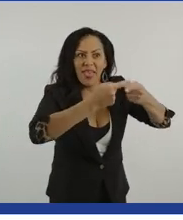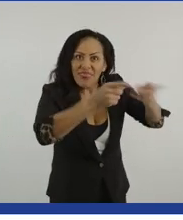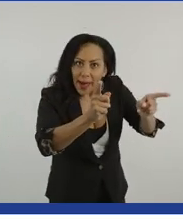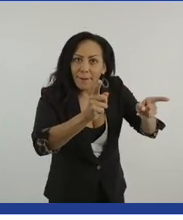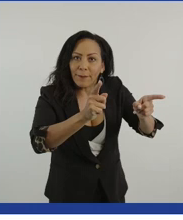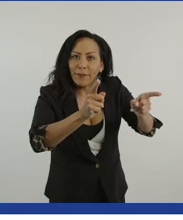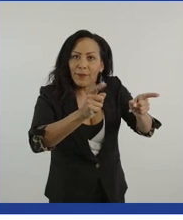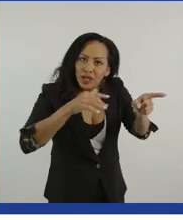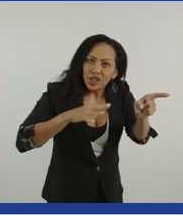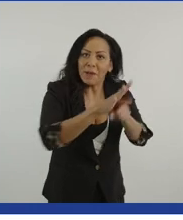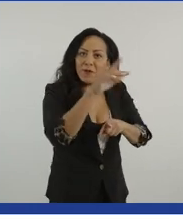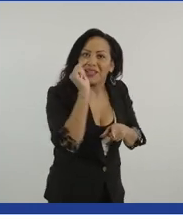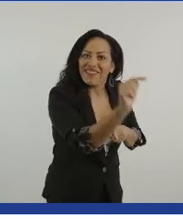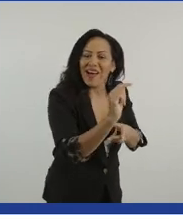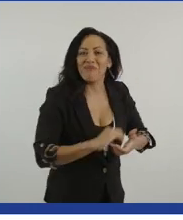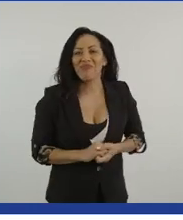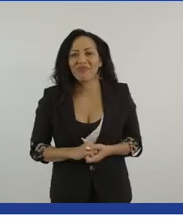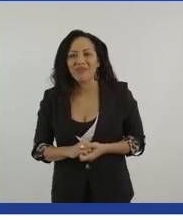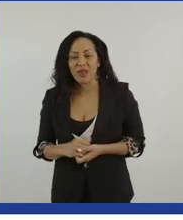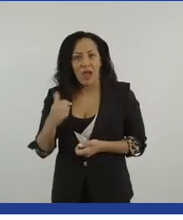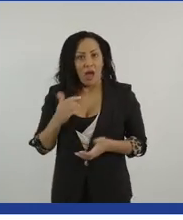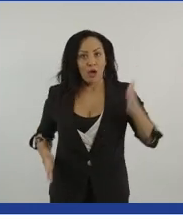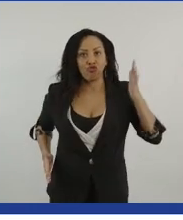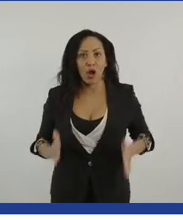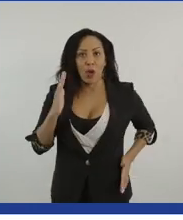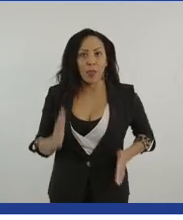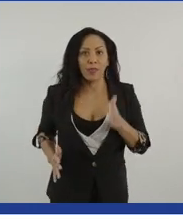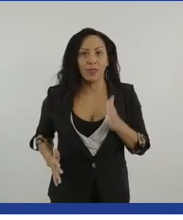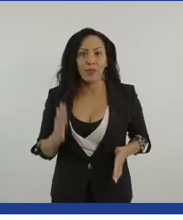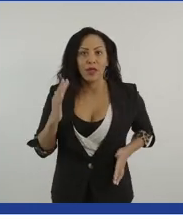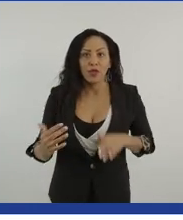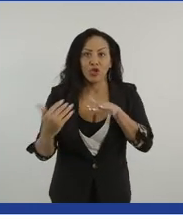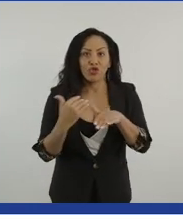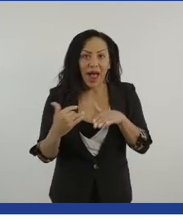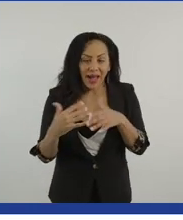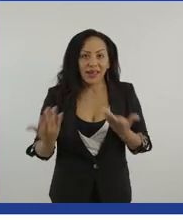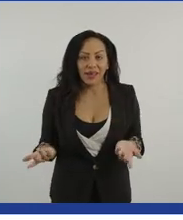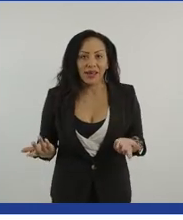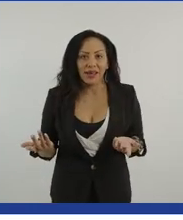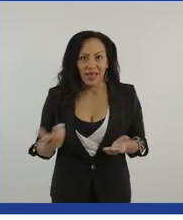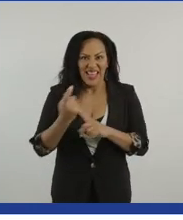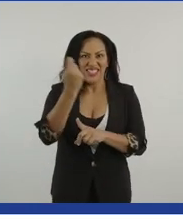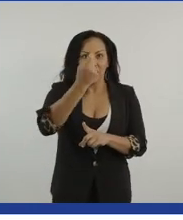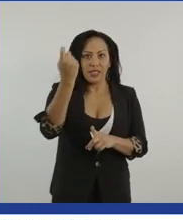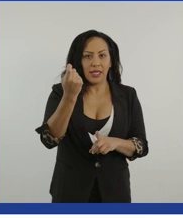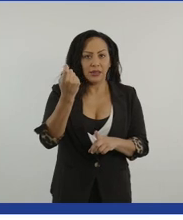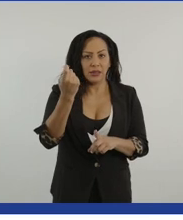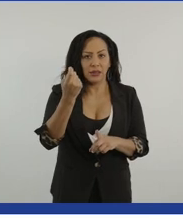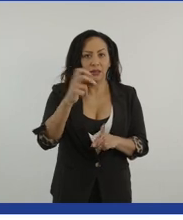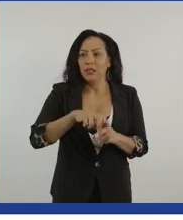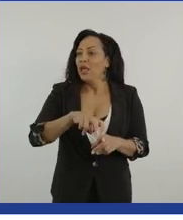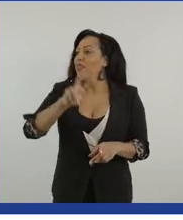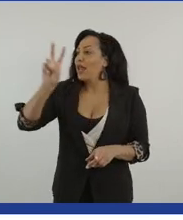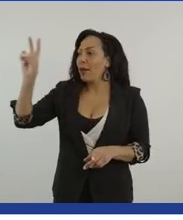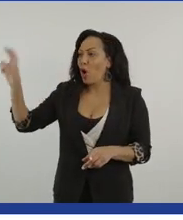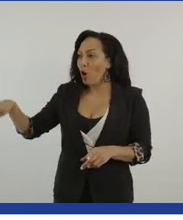impact. Because I run on the track and you see that success. But when I come off the track, I don't leave my disability on the track.